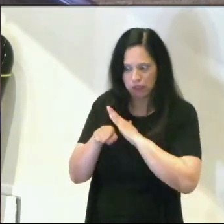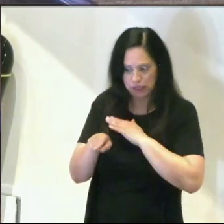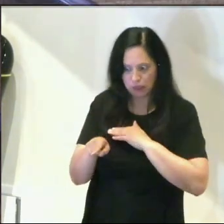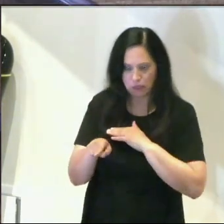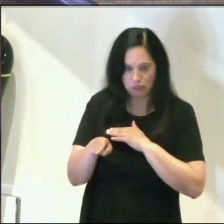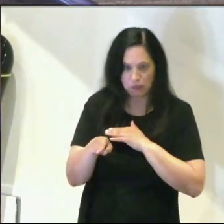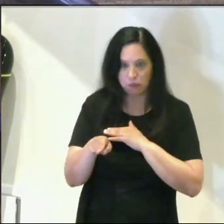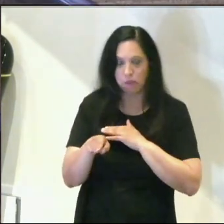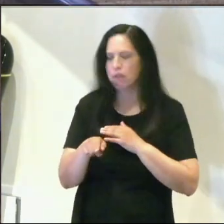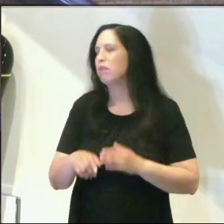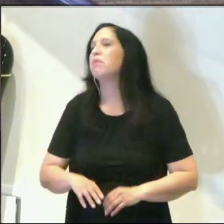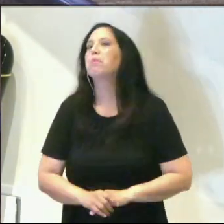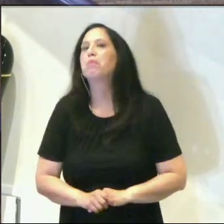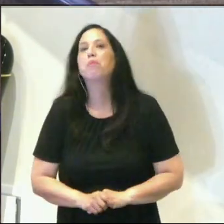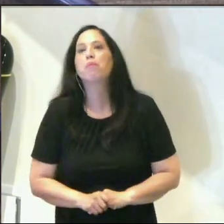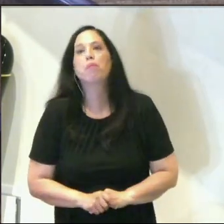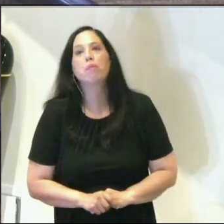kill you.